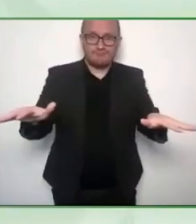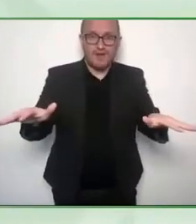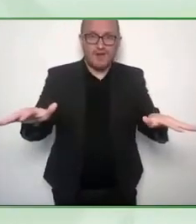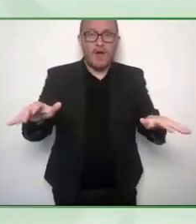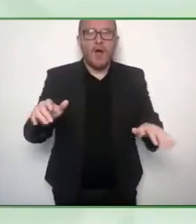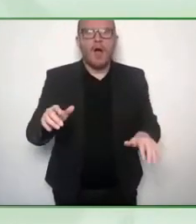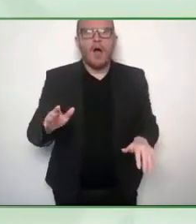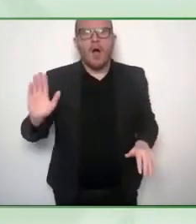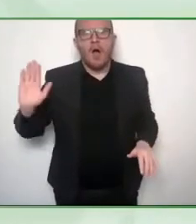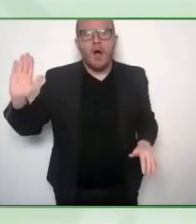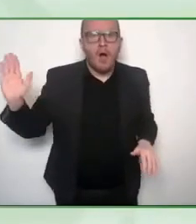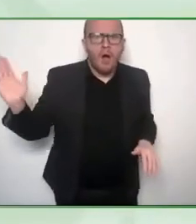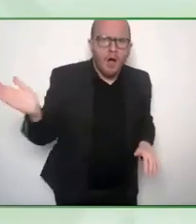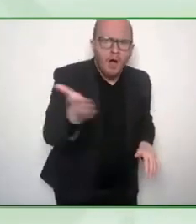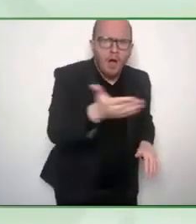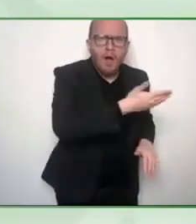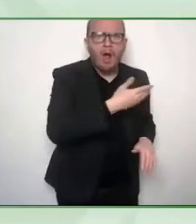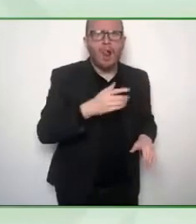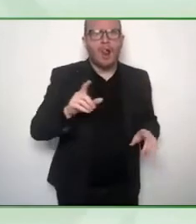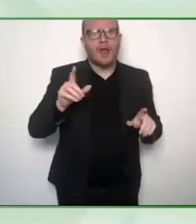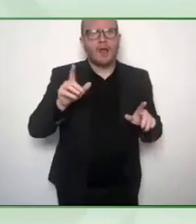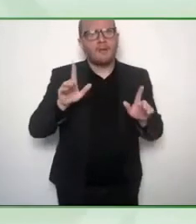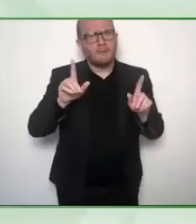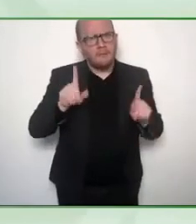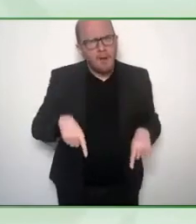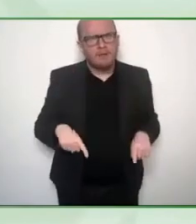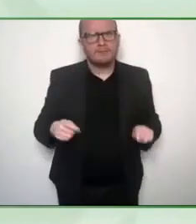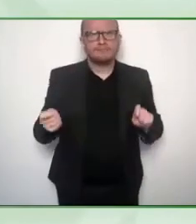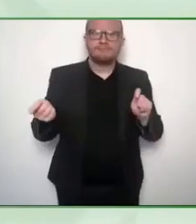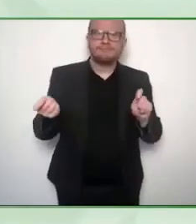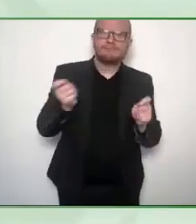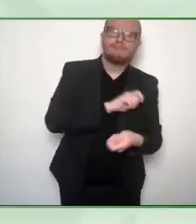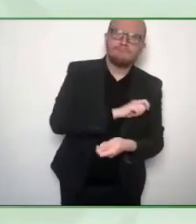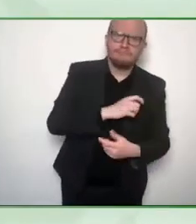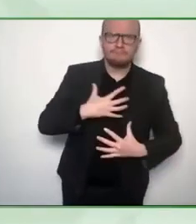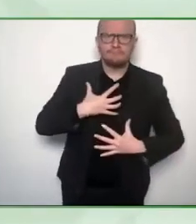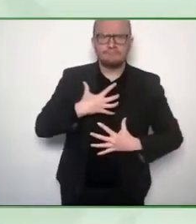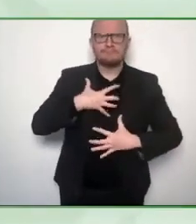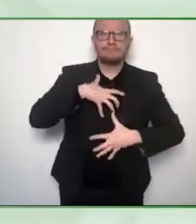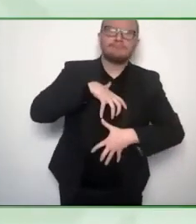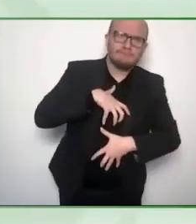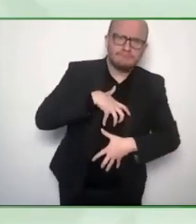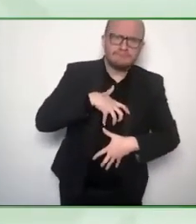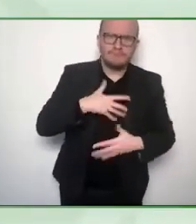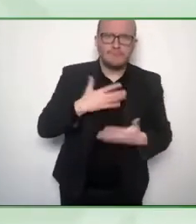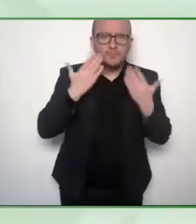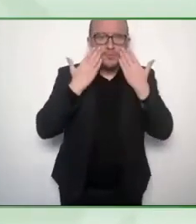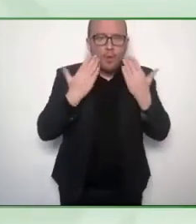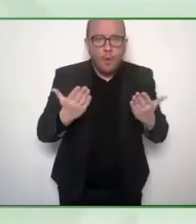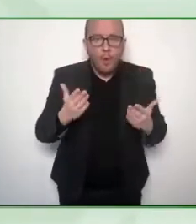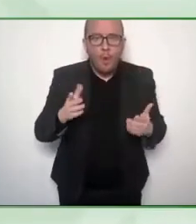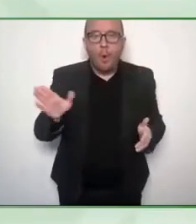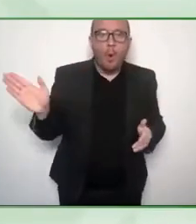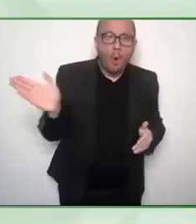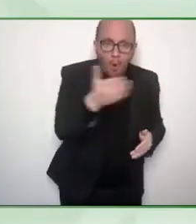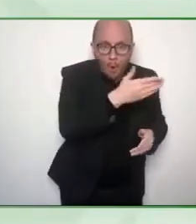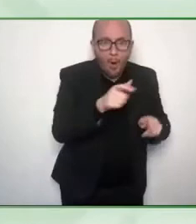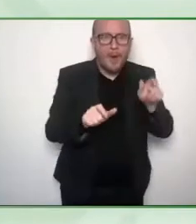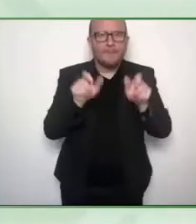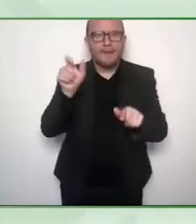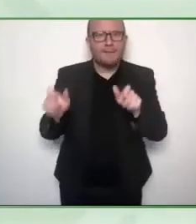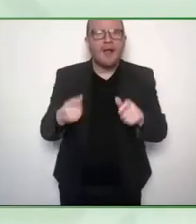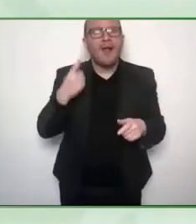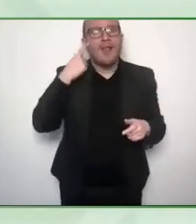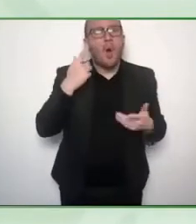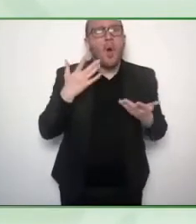too expensive, we can't do it. And then the pandemic proved that we all needed it. Is that the kind of narrative now that's sort